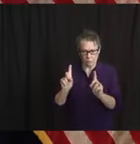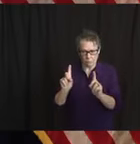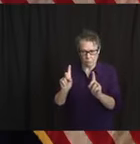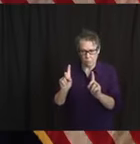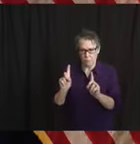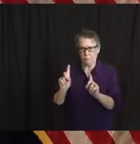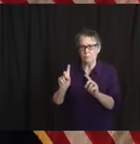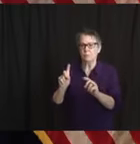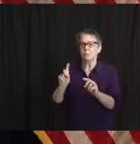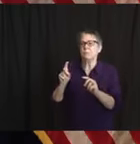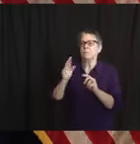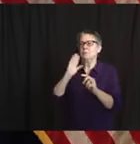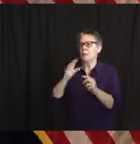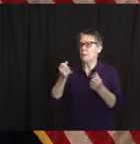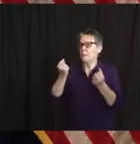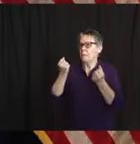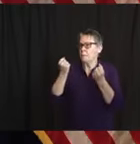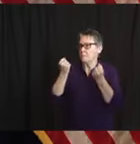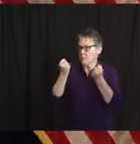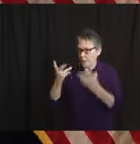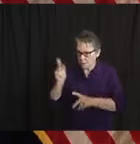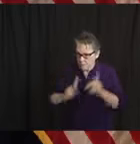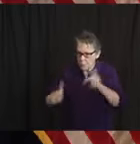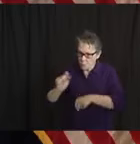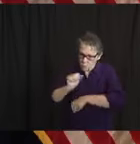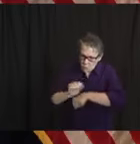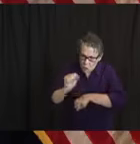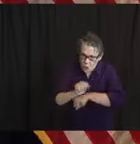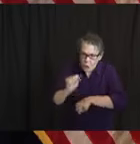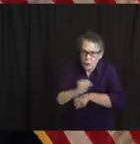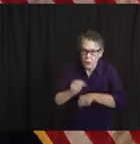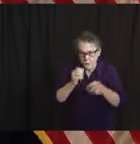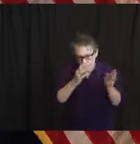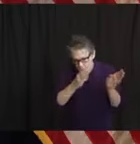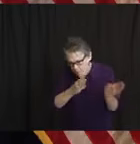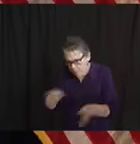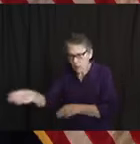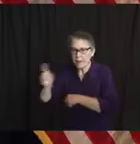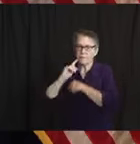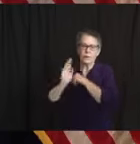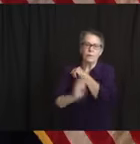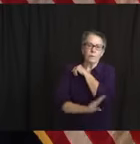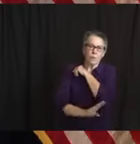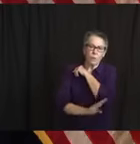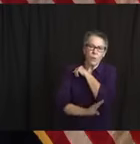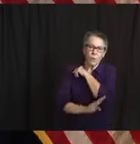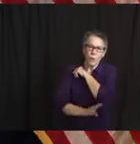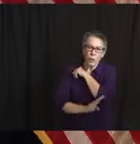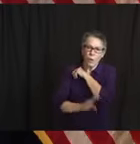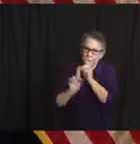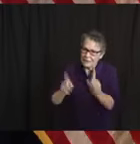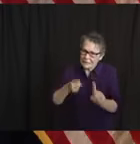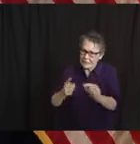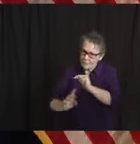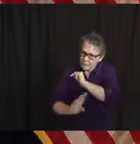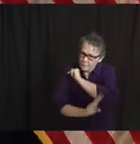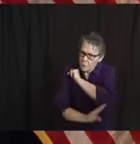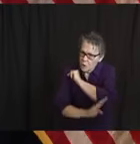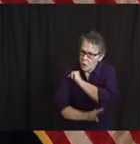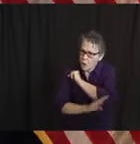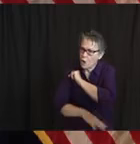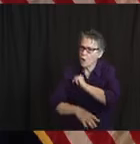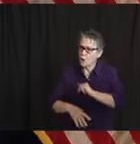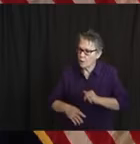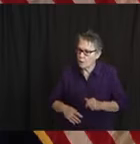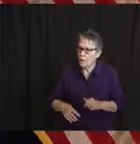like in the fall. There's a huge component from Judy's team involved in that. We think we need to give,